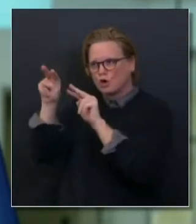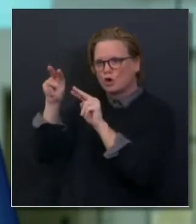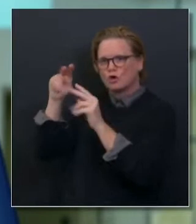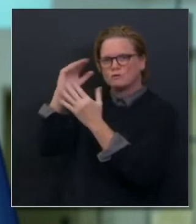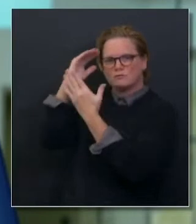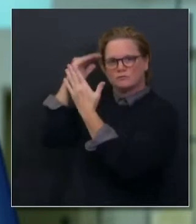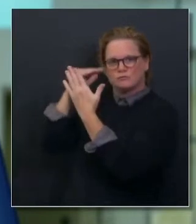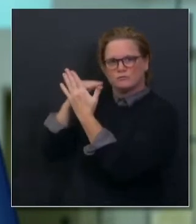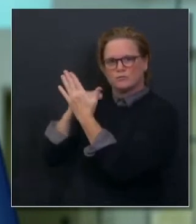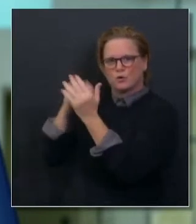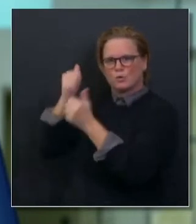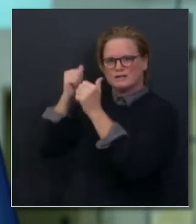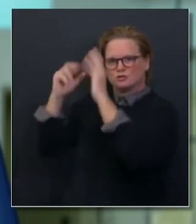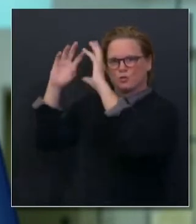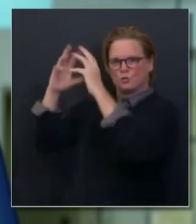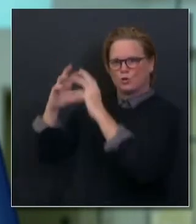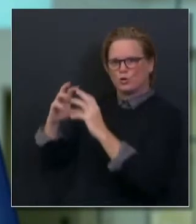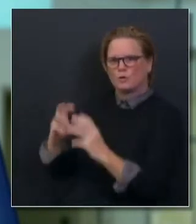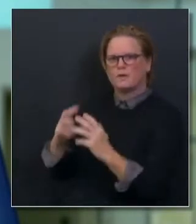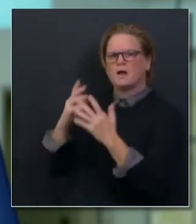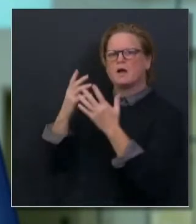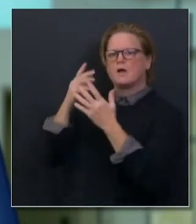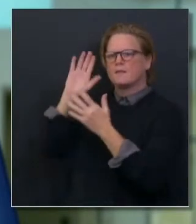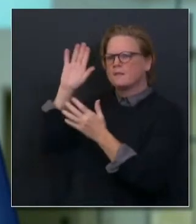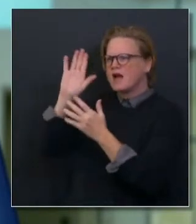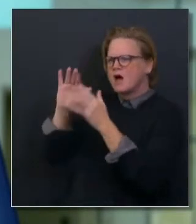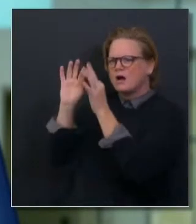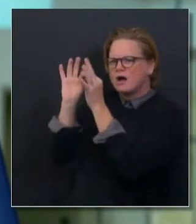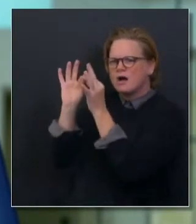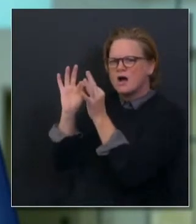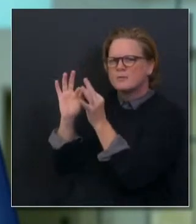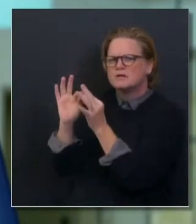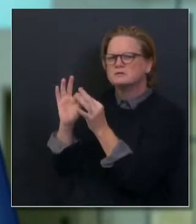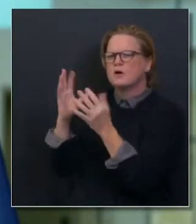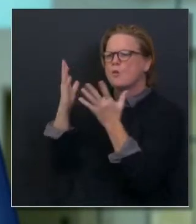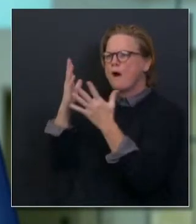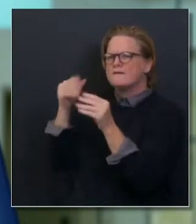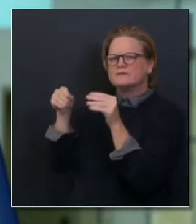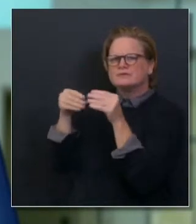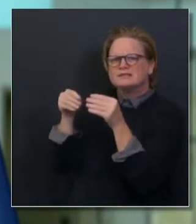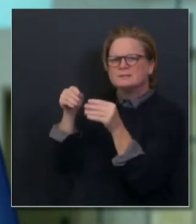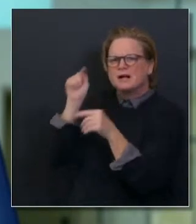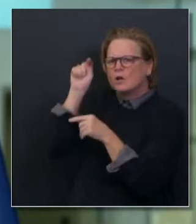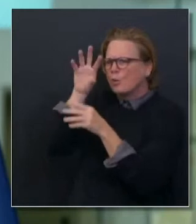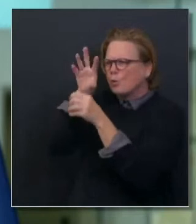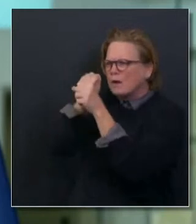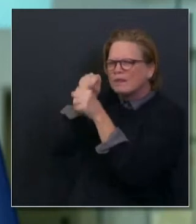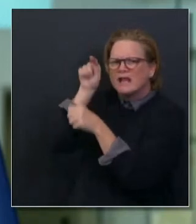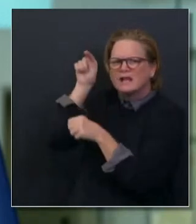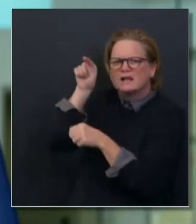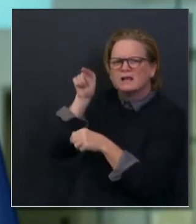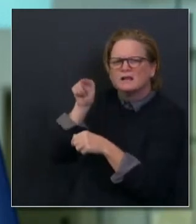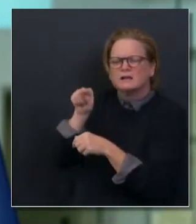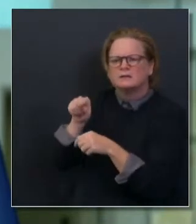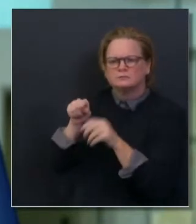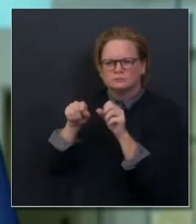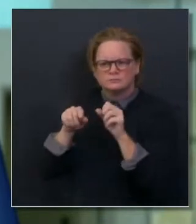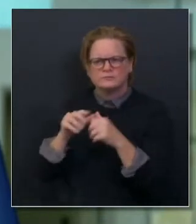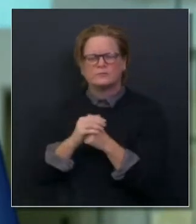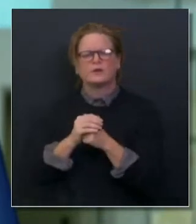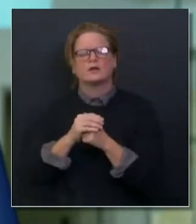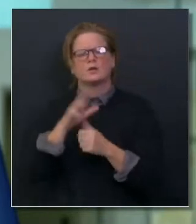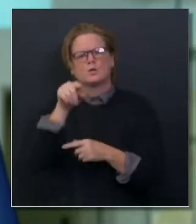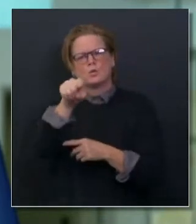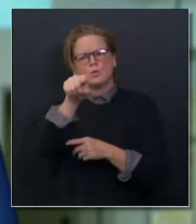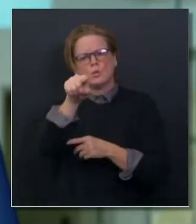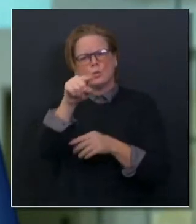guidelines. As it relates to the specific example, the Orange County example, that would be Phase 1B, at